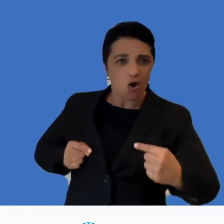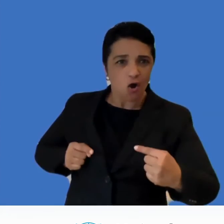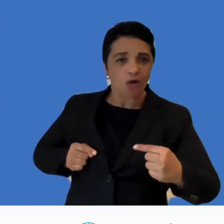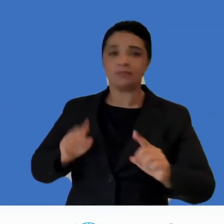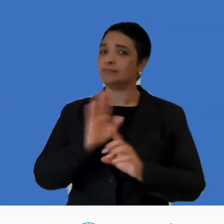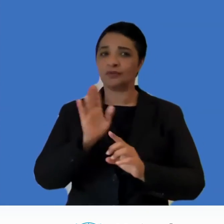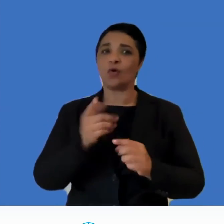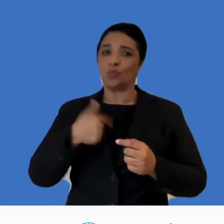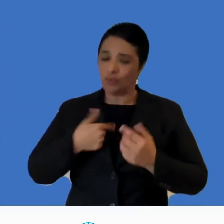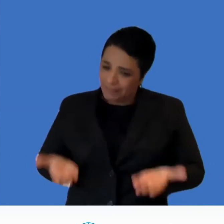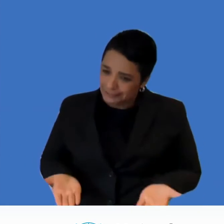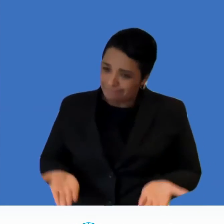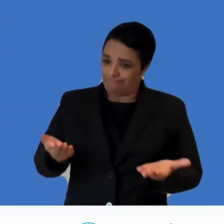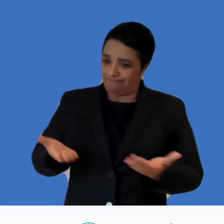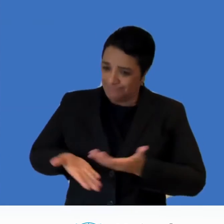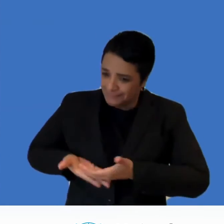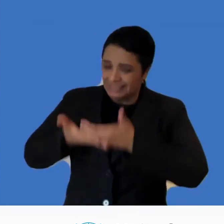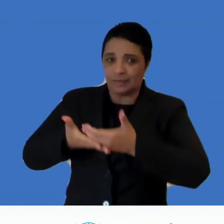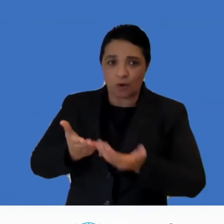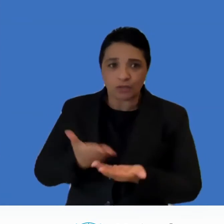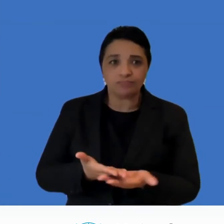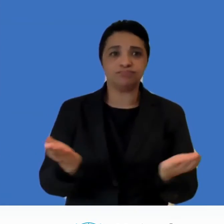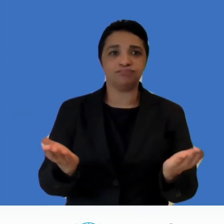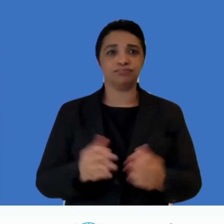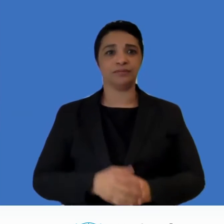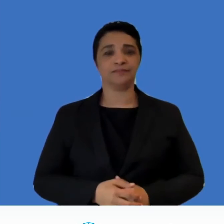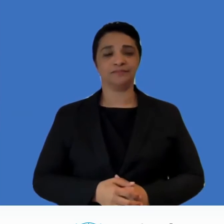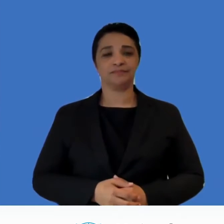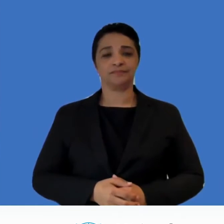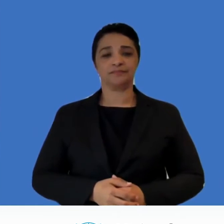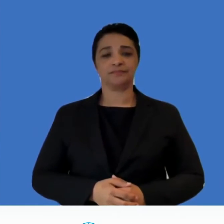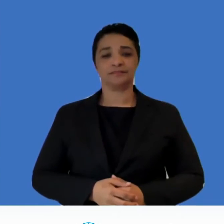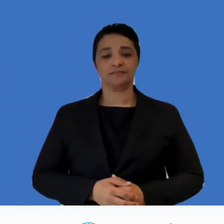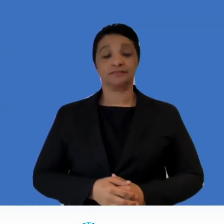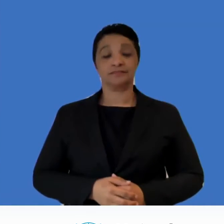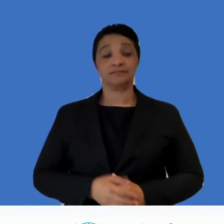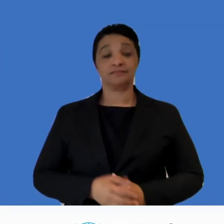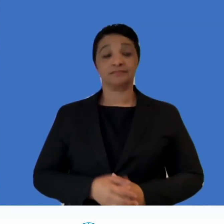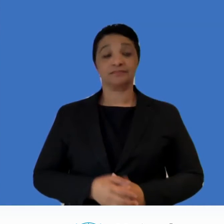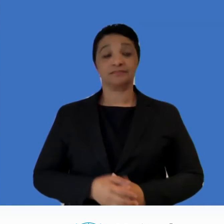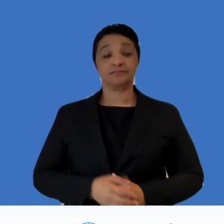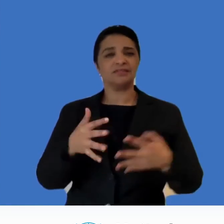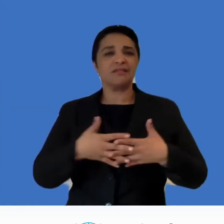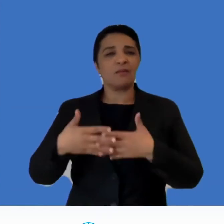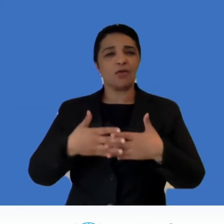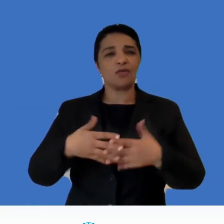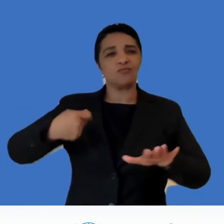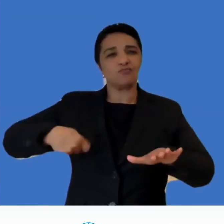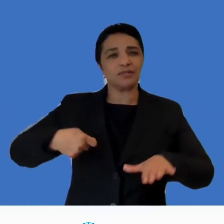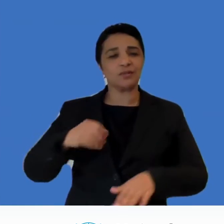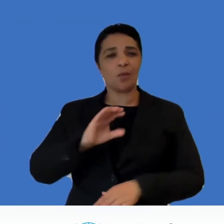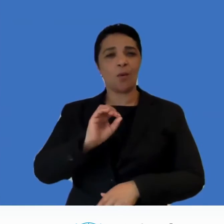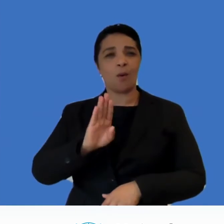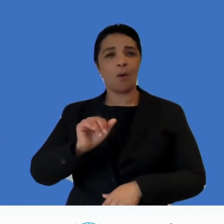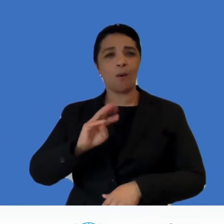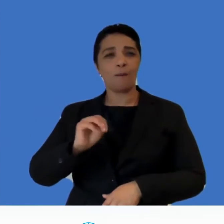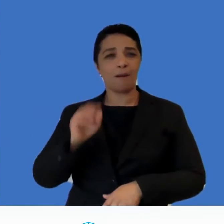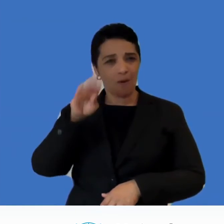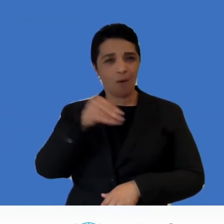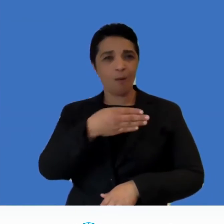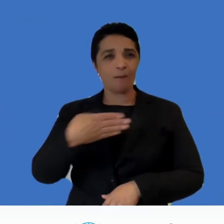as former Barack as former president Barack Obama said empowering a woman isn't just